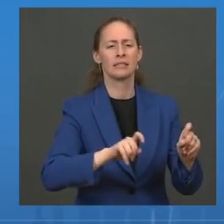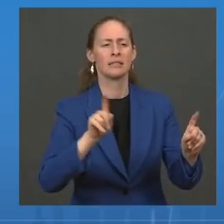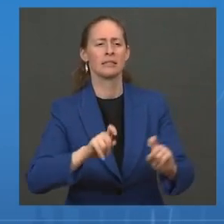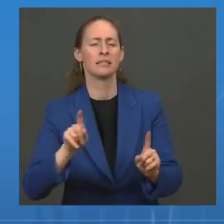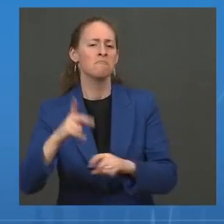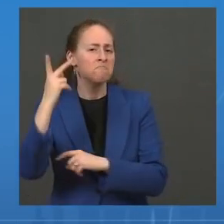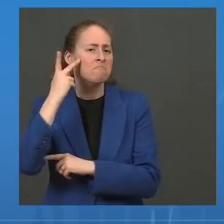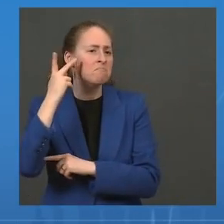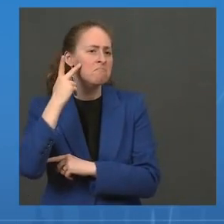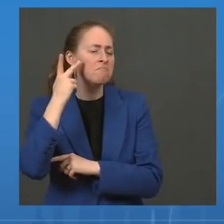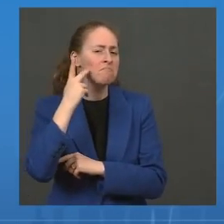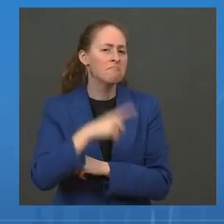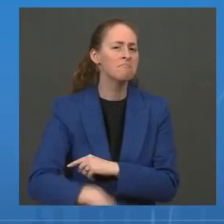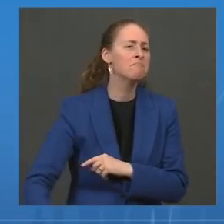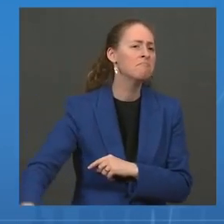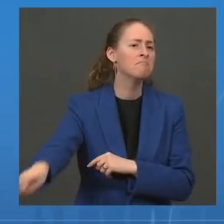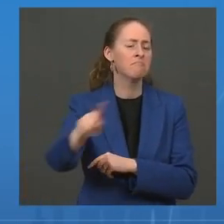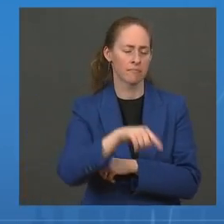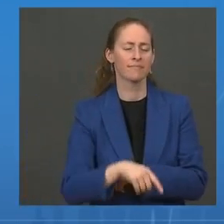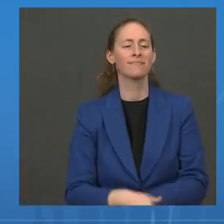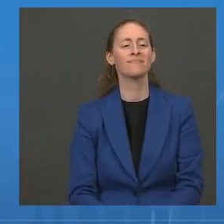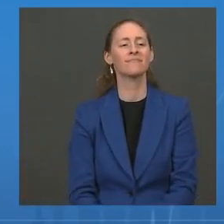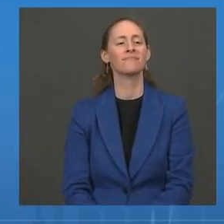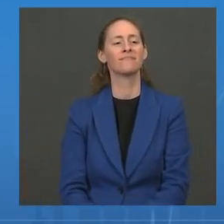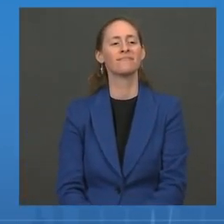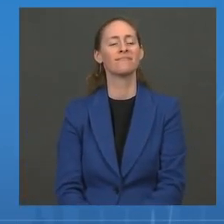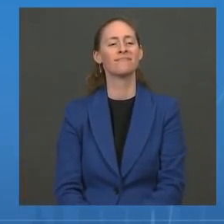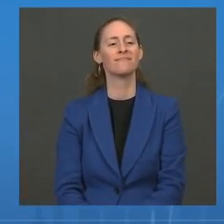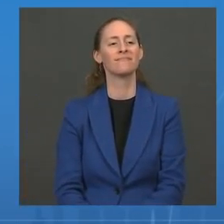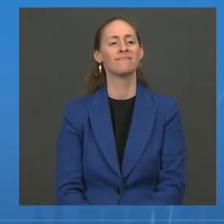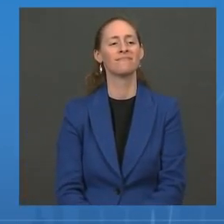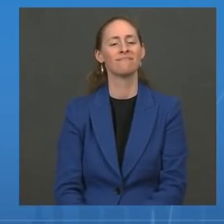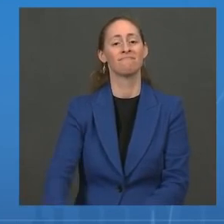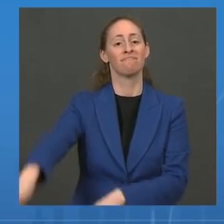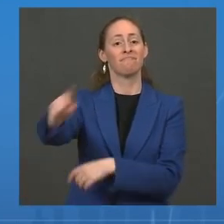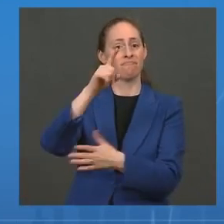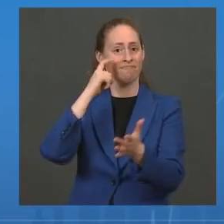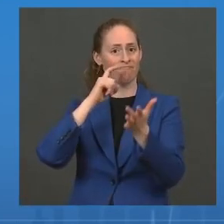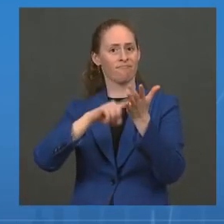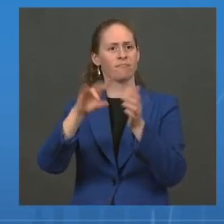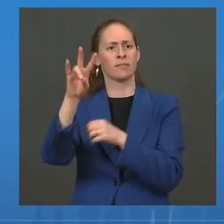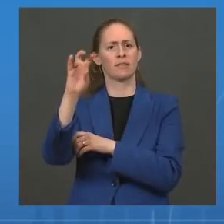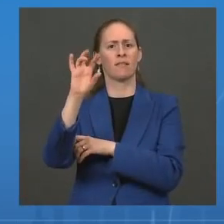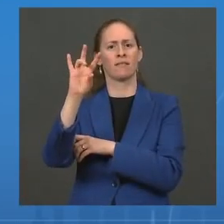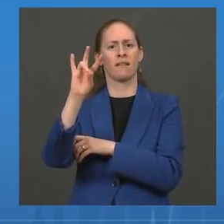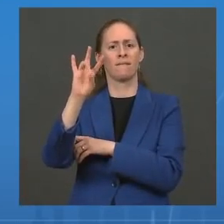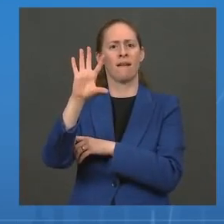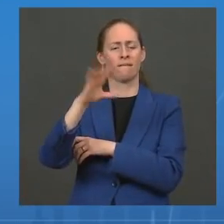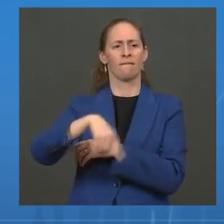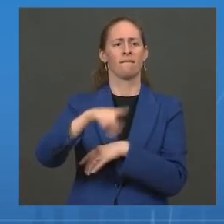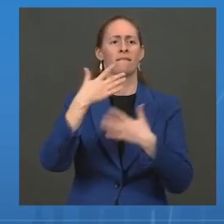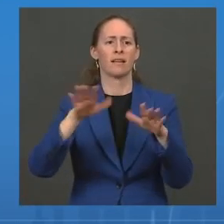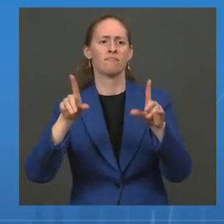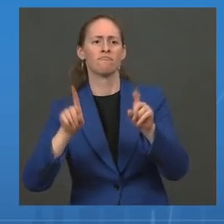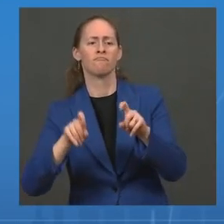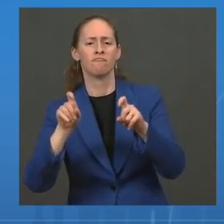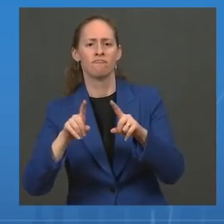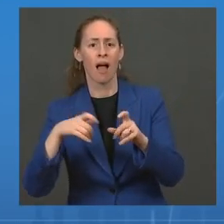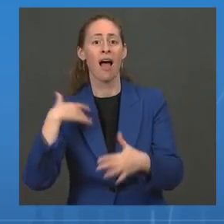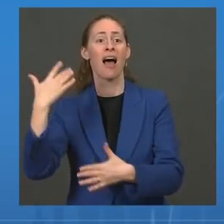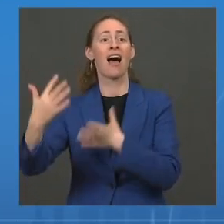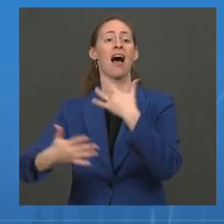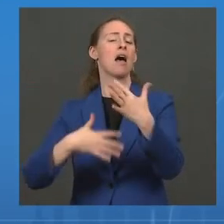775 people because the endpoint of preventing hospitalization or death was met,